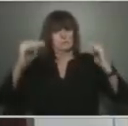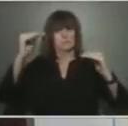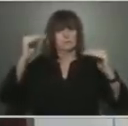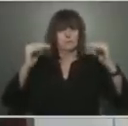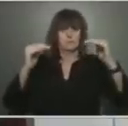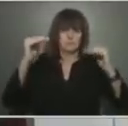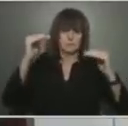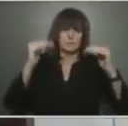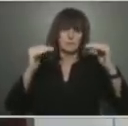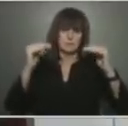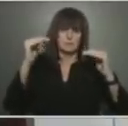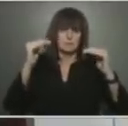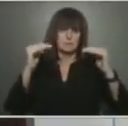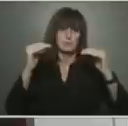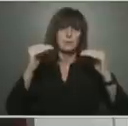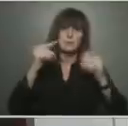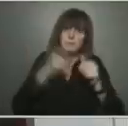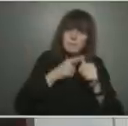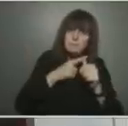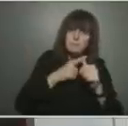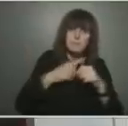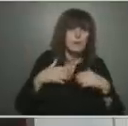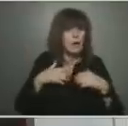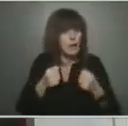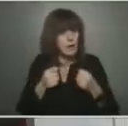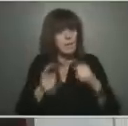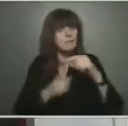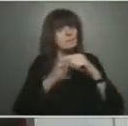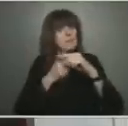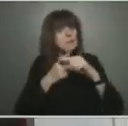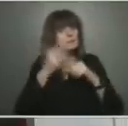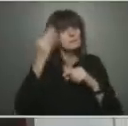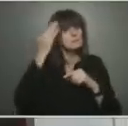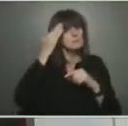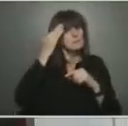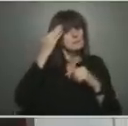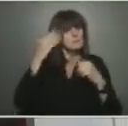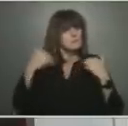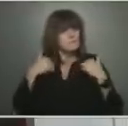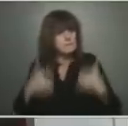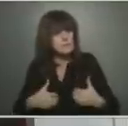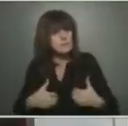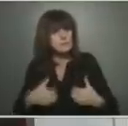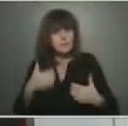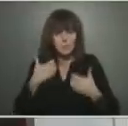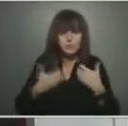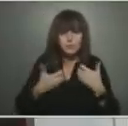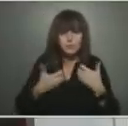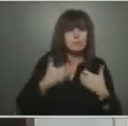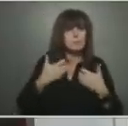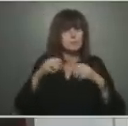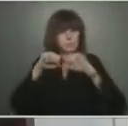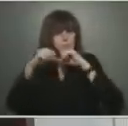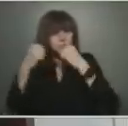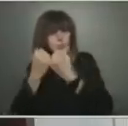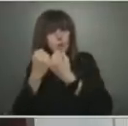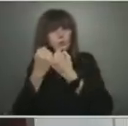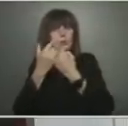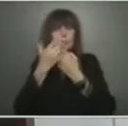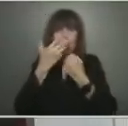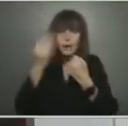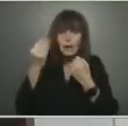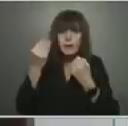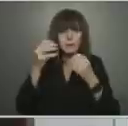the physical, the social, the economic and the educational impacts that this virus has had on our children and our businesses.